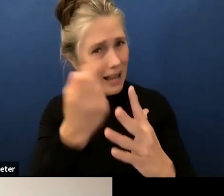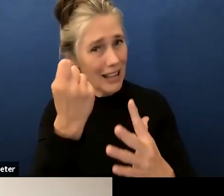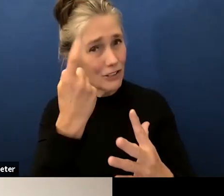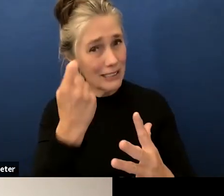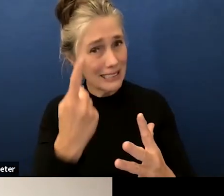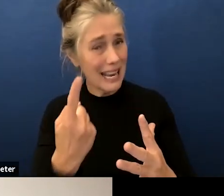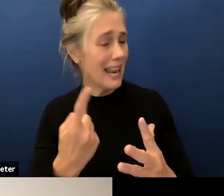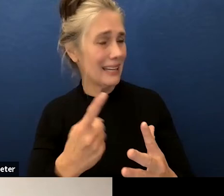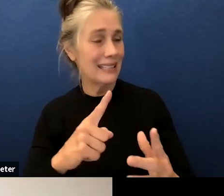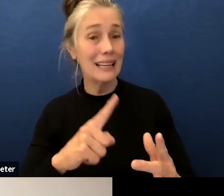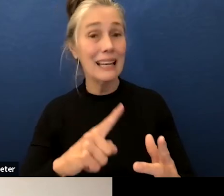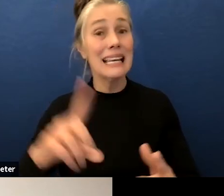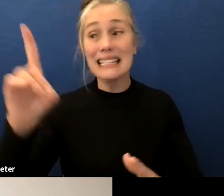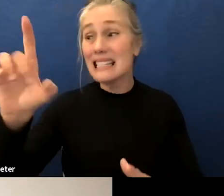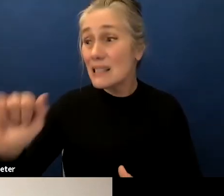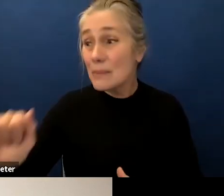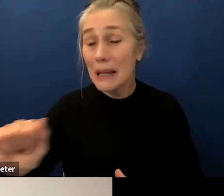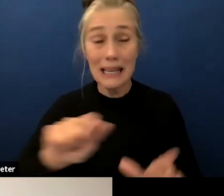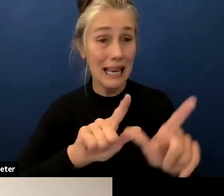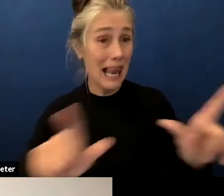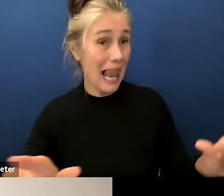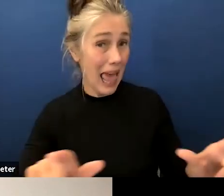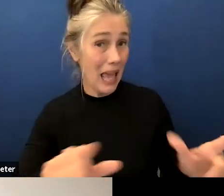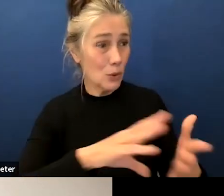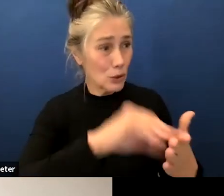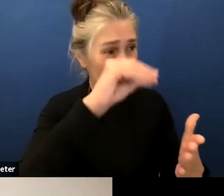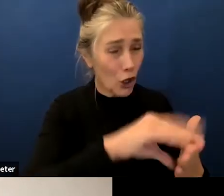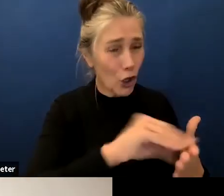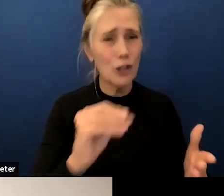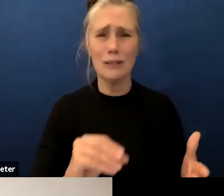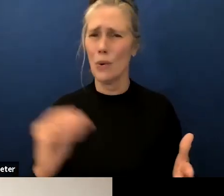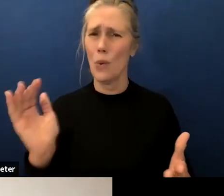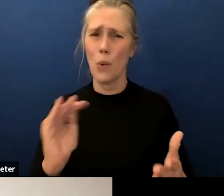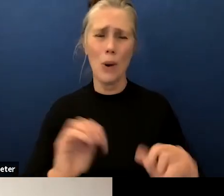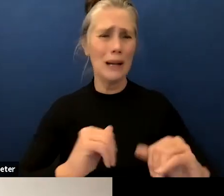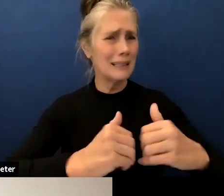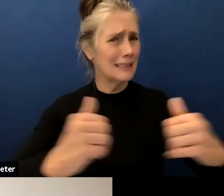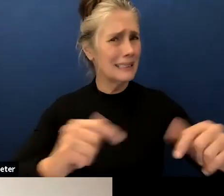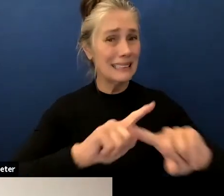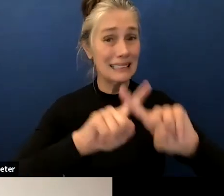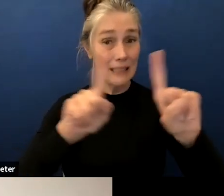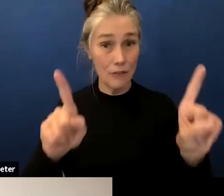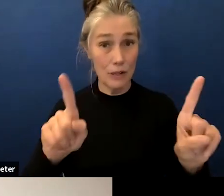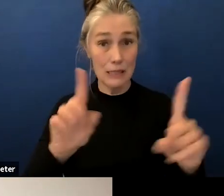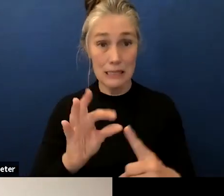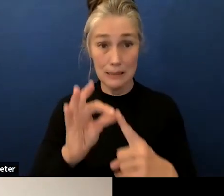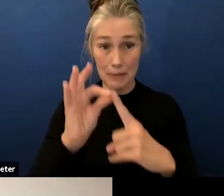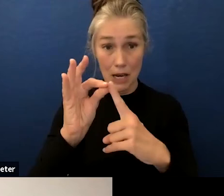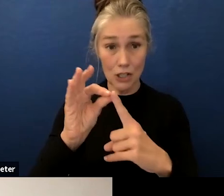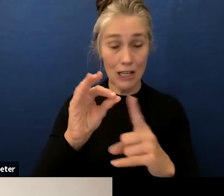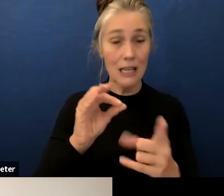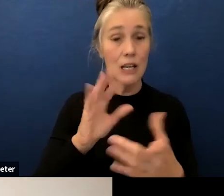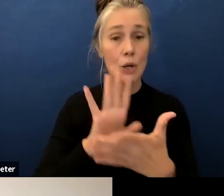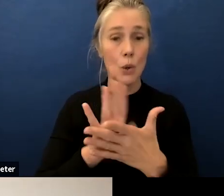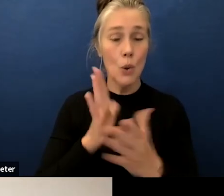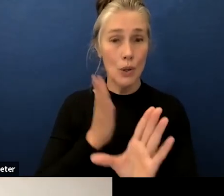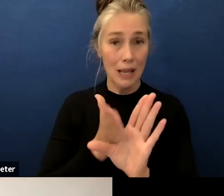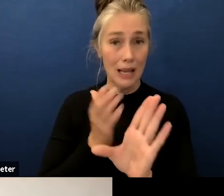disability and especially our bilingual school psychologists next slide